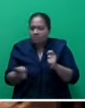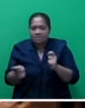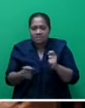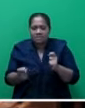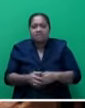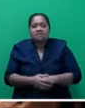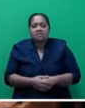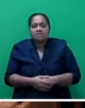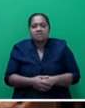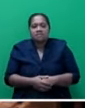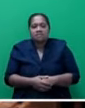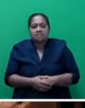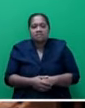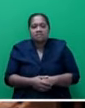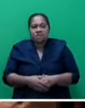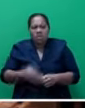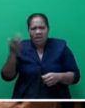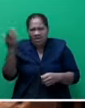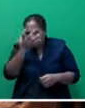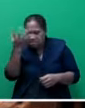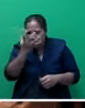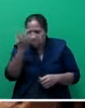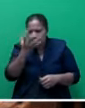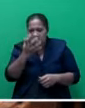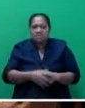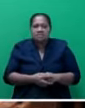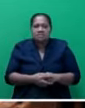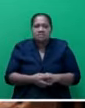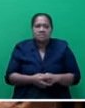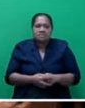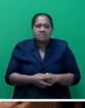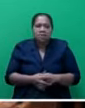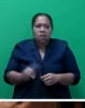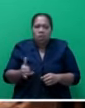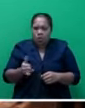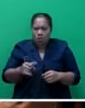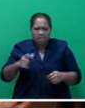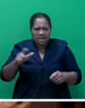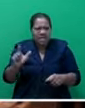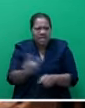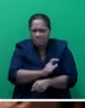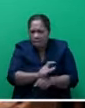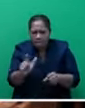hazardous or exploitative labour and